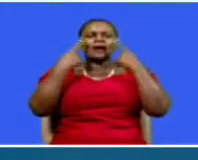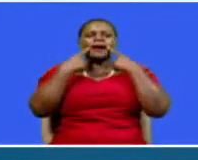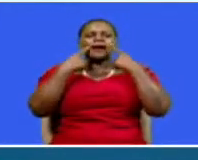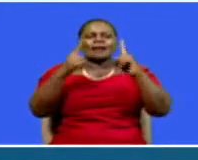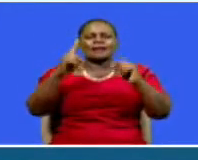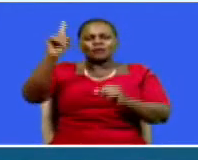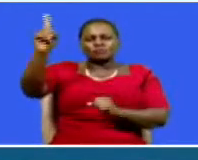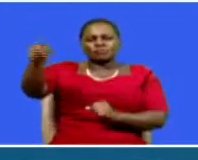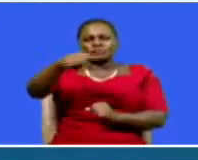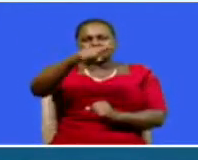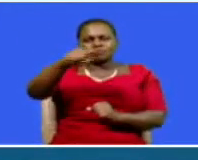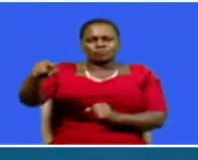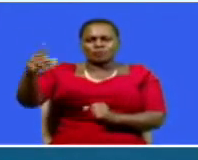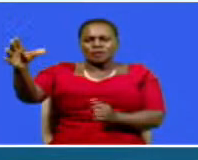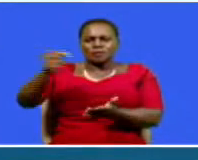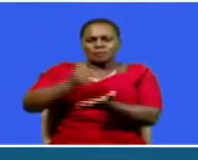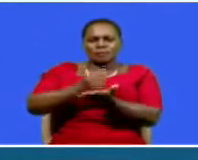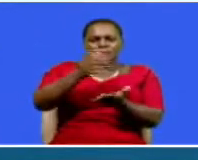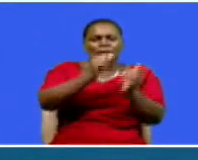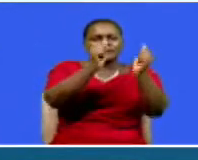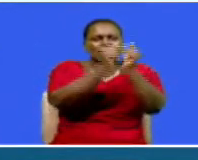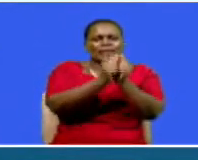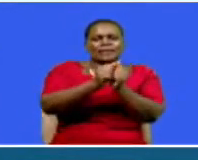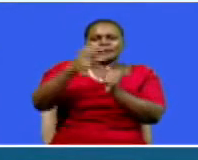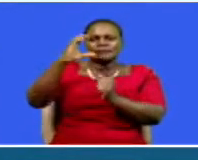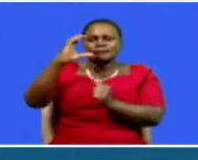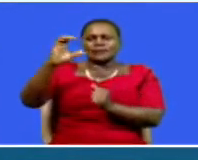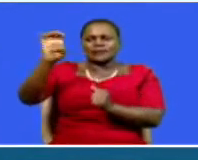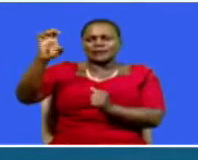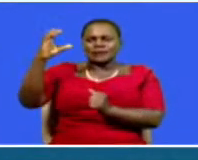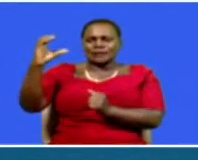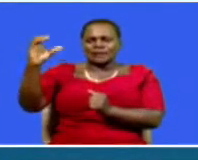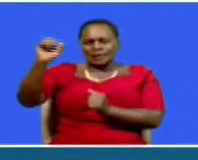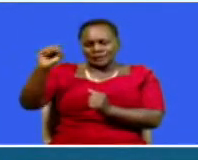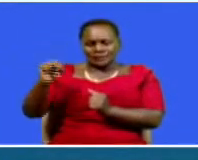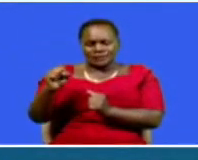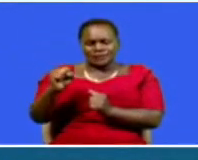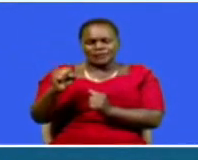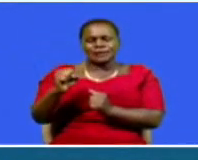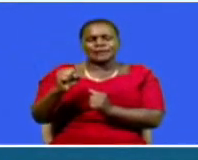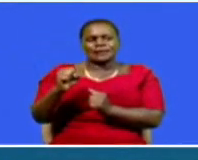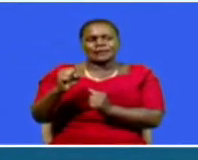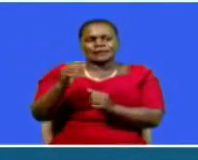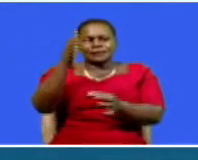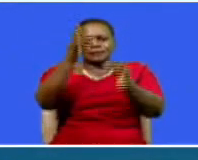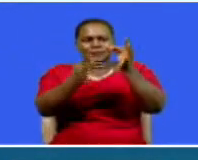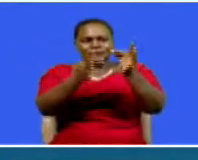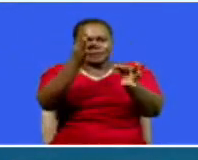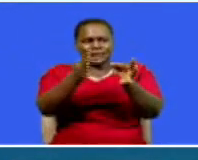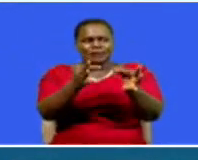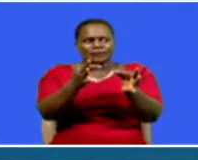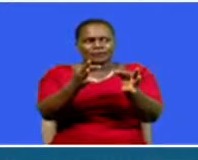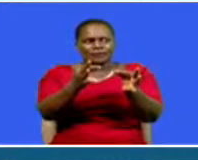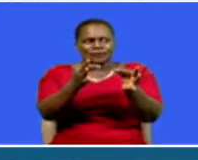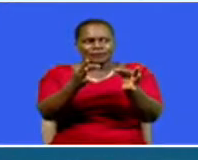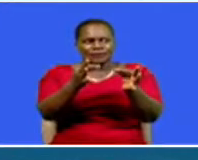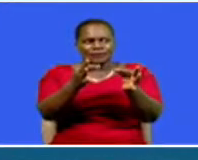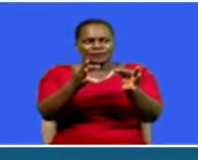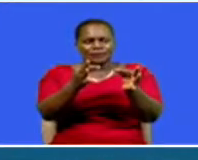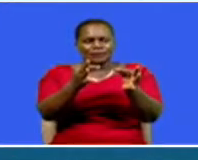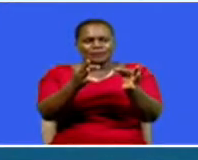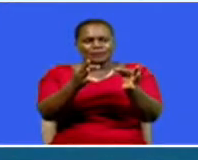unconstitutional her appointment of 10 County Executive Committee members. Nakuru Judge Justice Helen Wasilwa